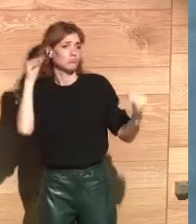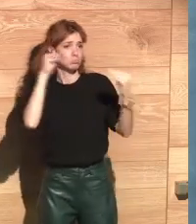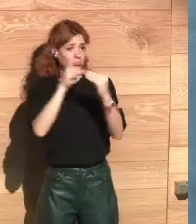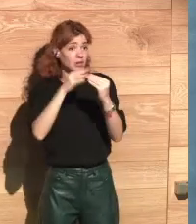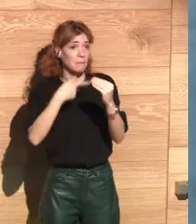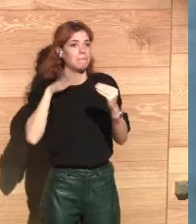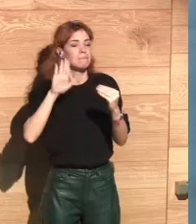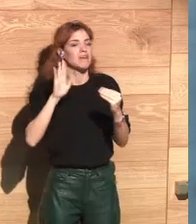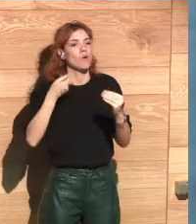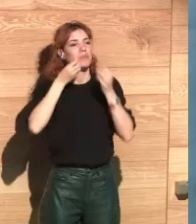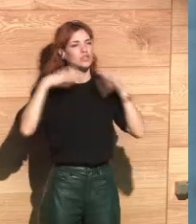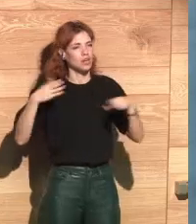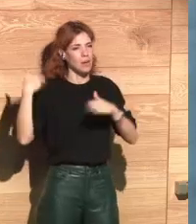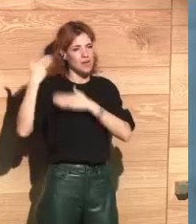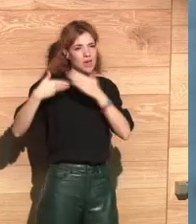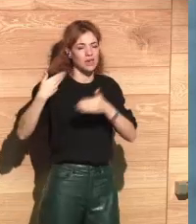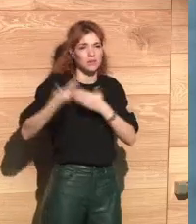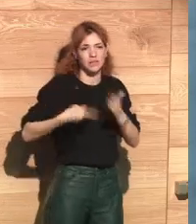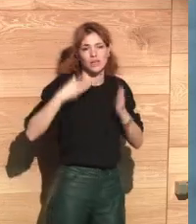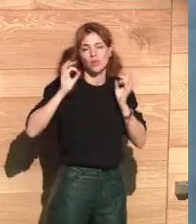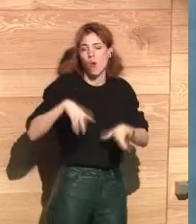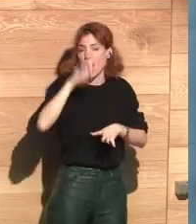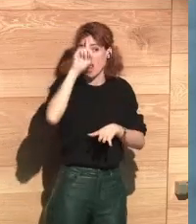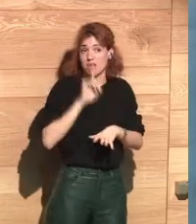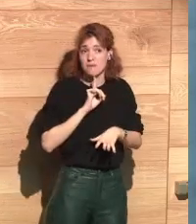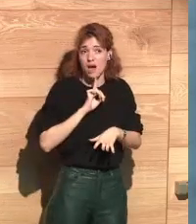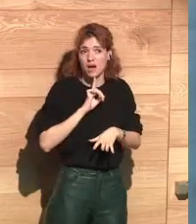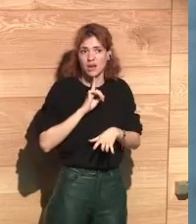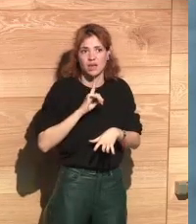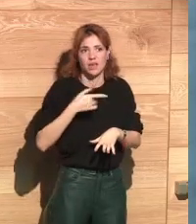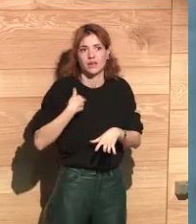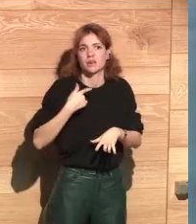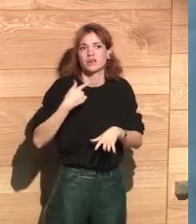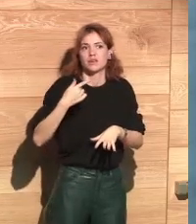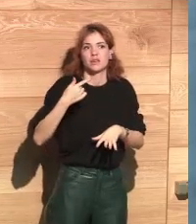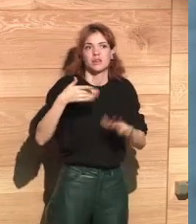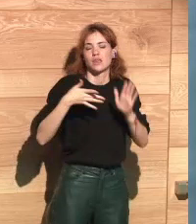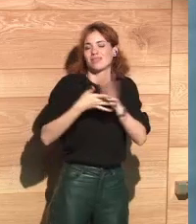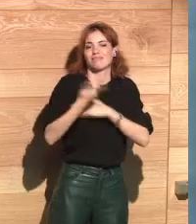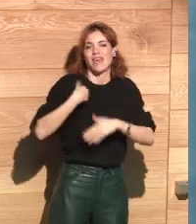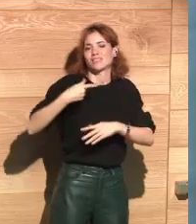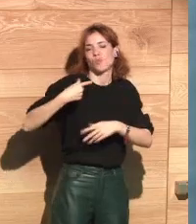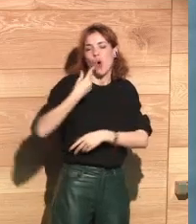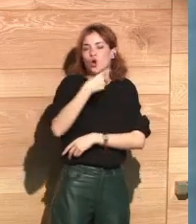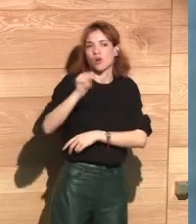relation of the privacy as a fundamental right. And I share this view,